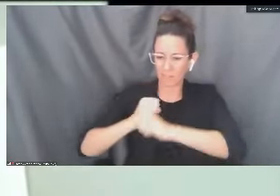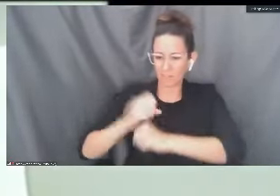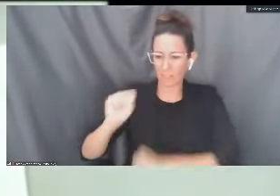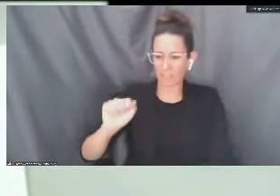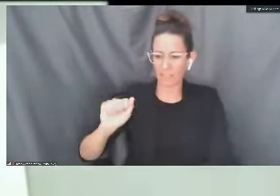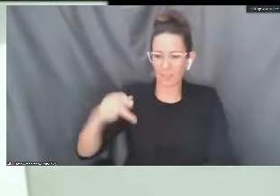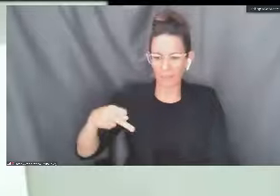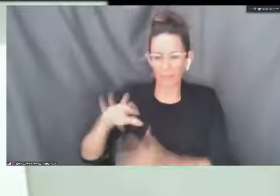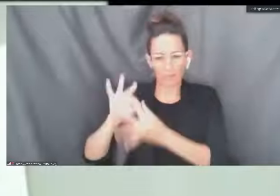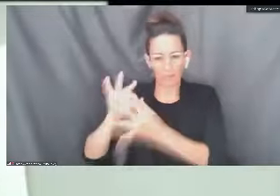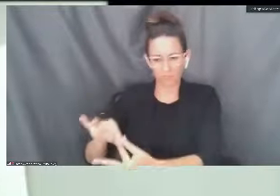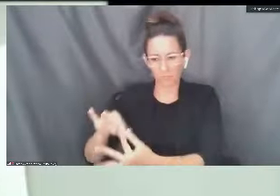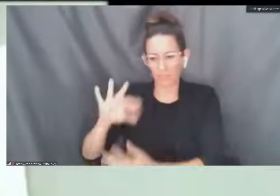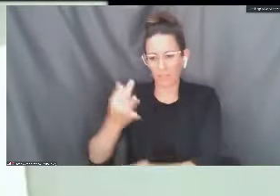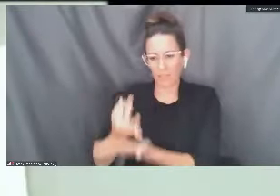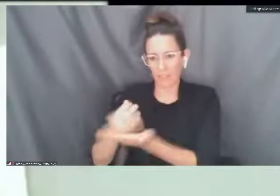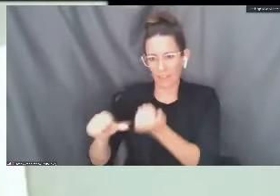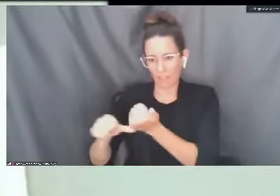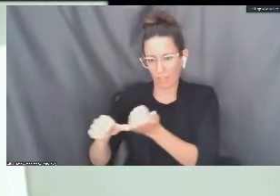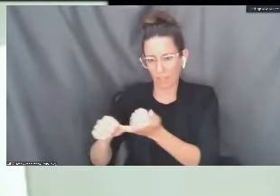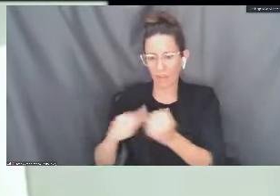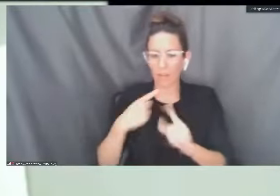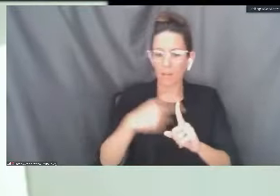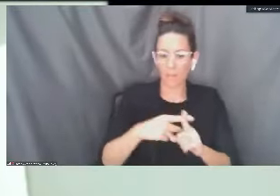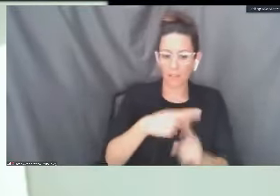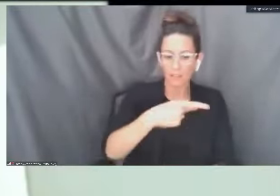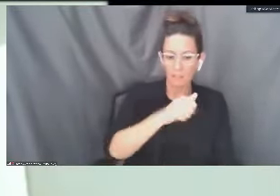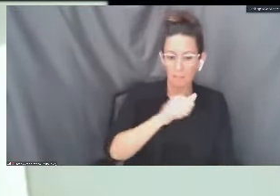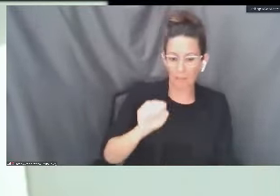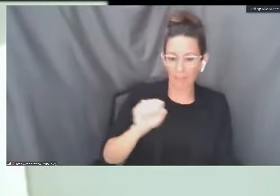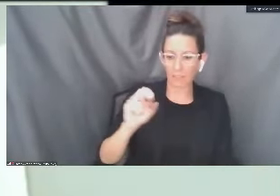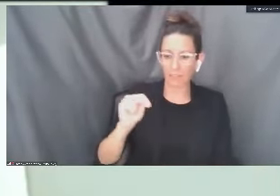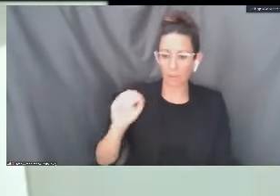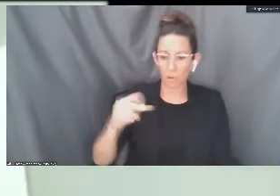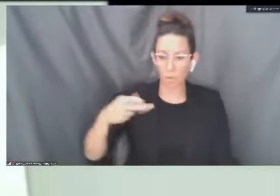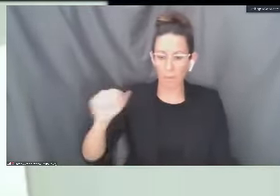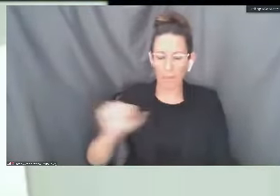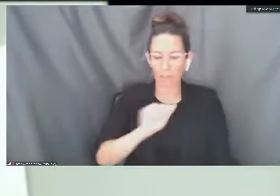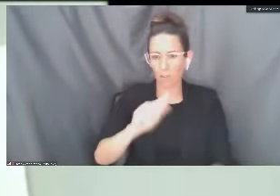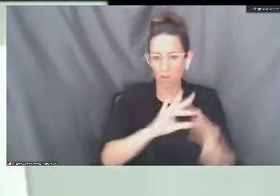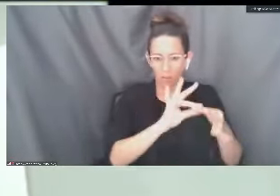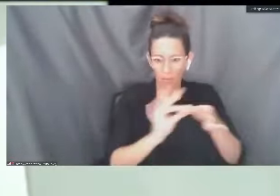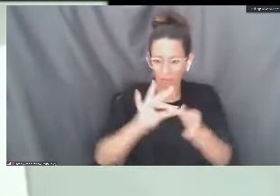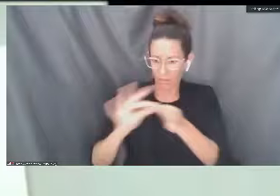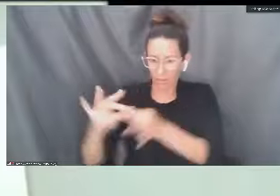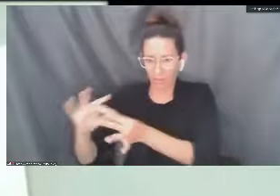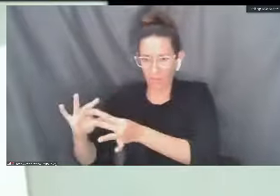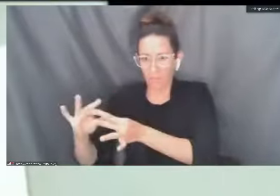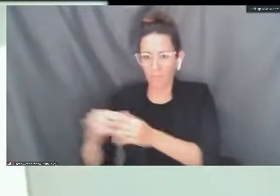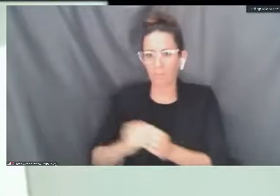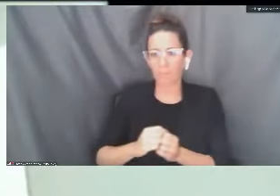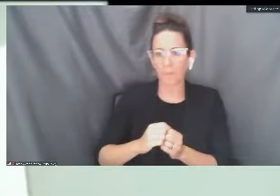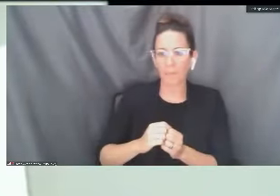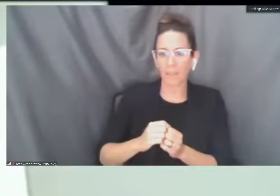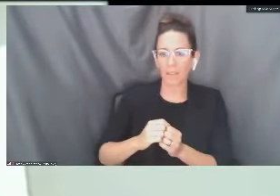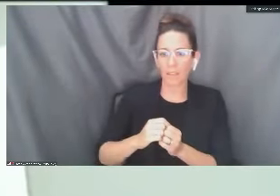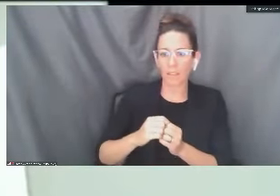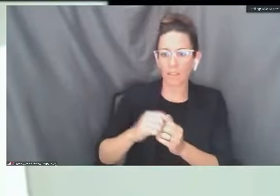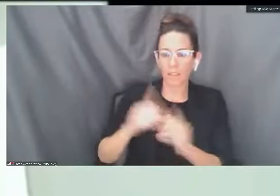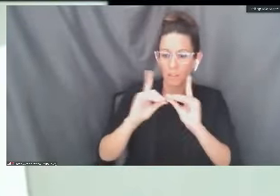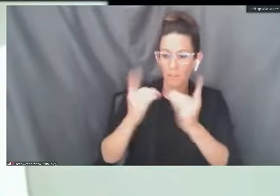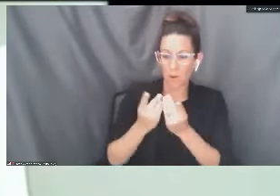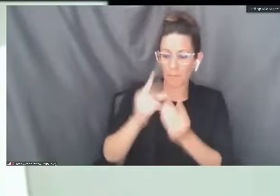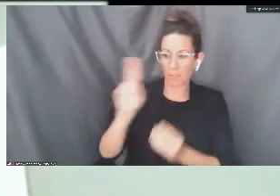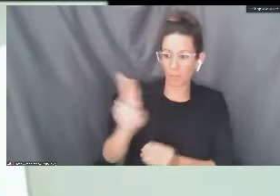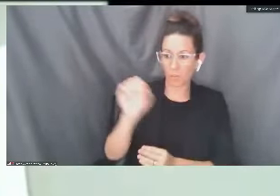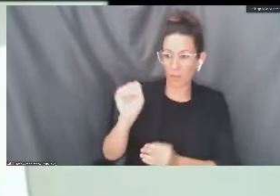to financial aid as well as pass no pass and priority registration. So based on federal guidelines that we receive from the Department,